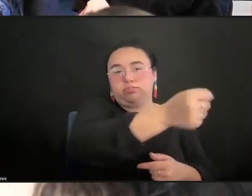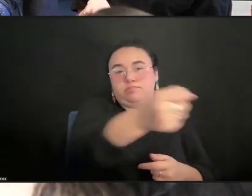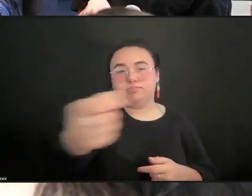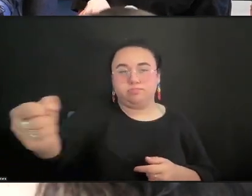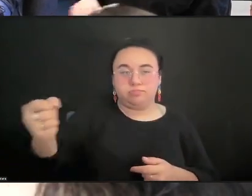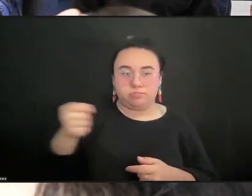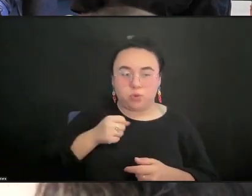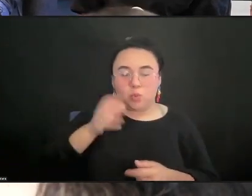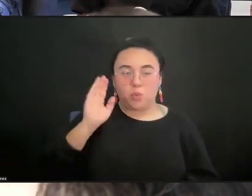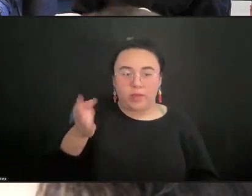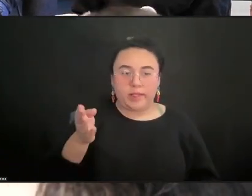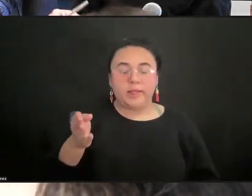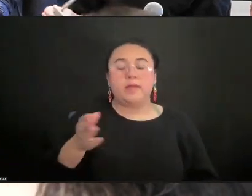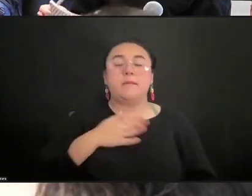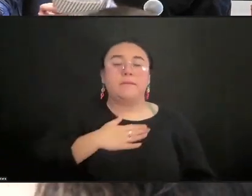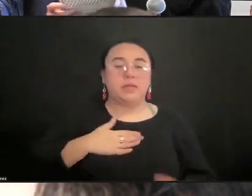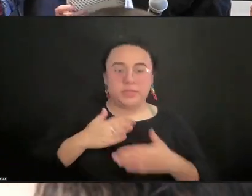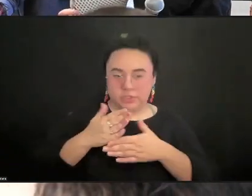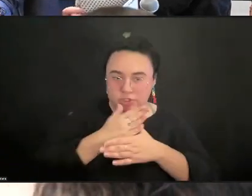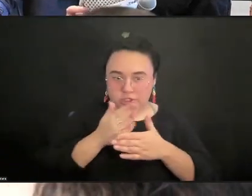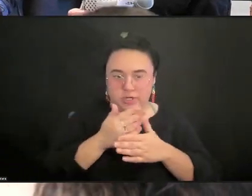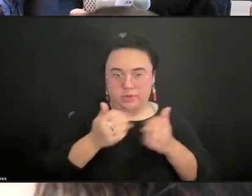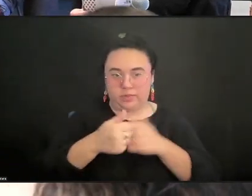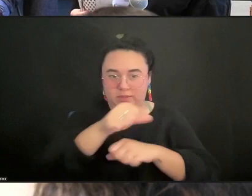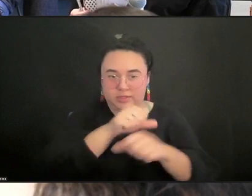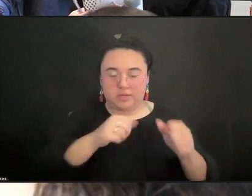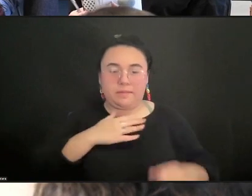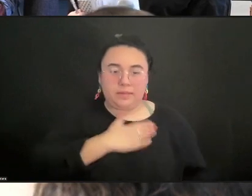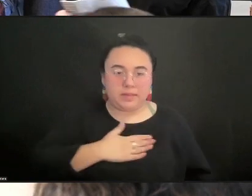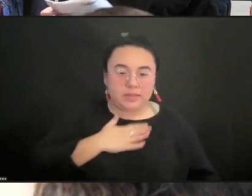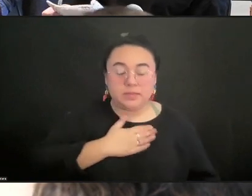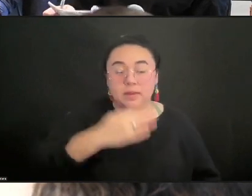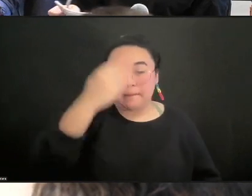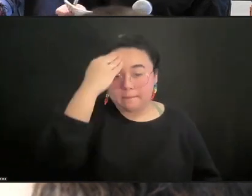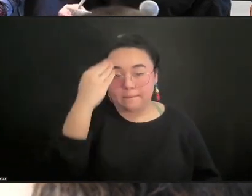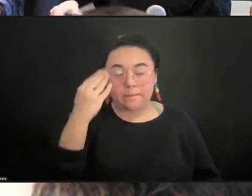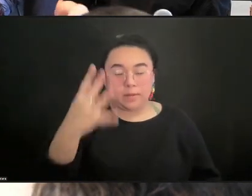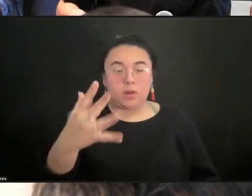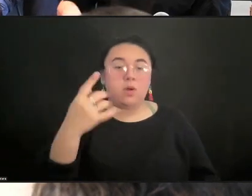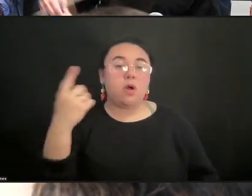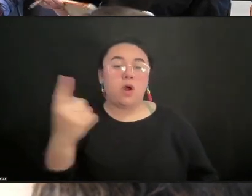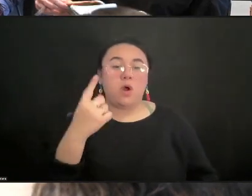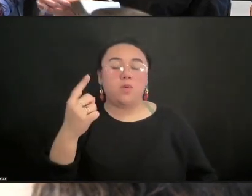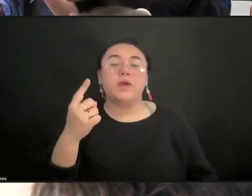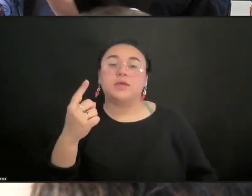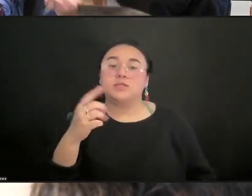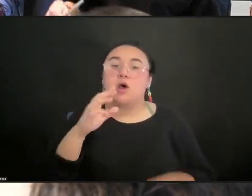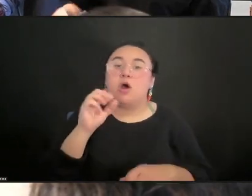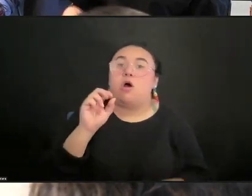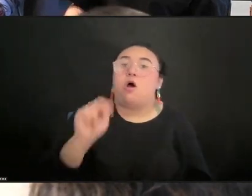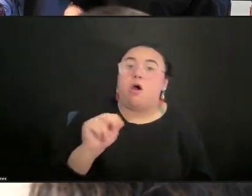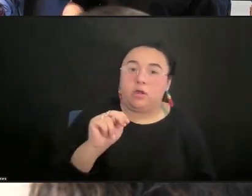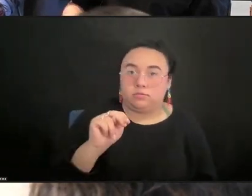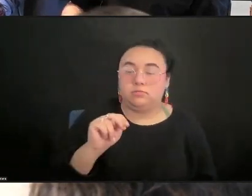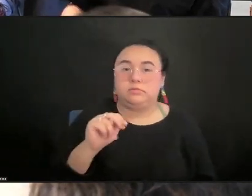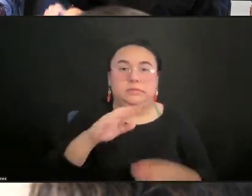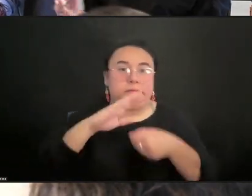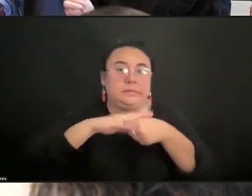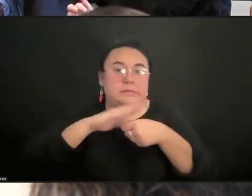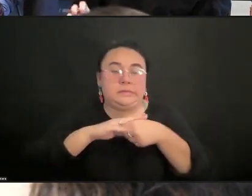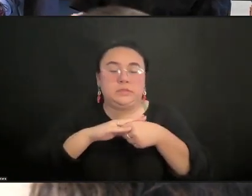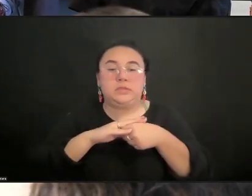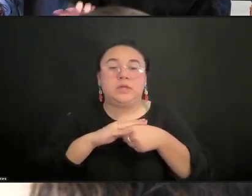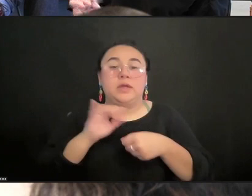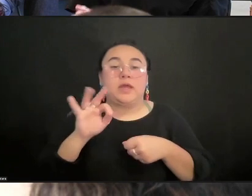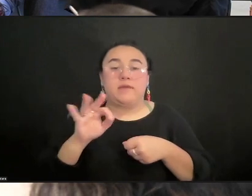share them freely with each other. But know that they're always going to be hot, so please, if you are not using it, don't rub it up